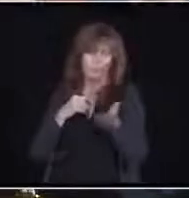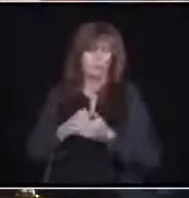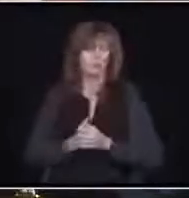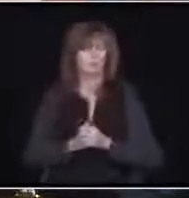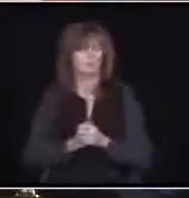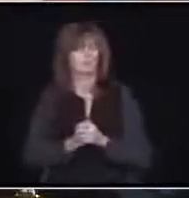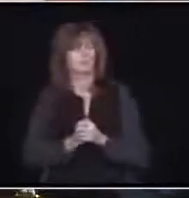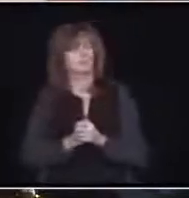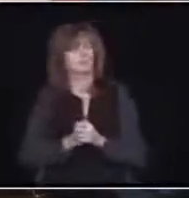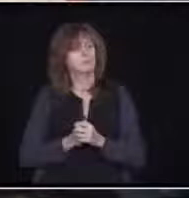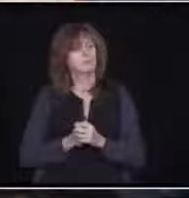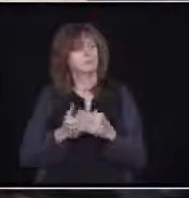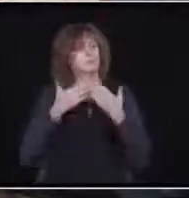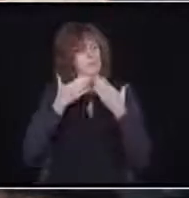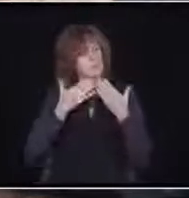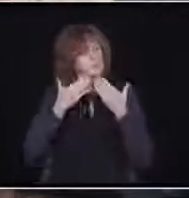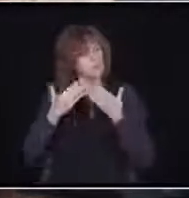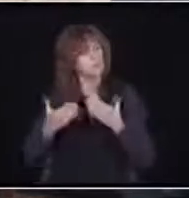much, everyone. Thank you.